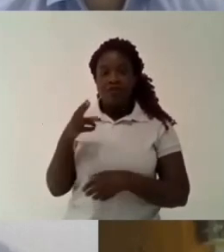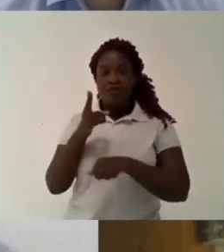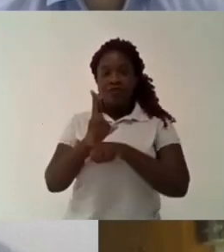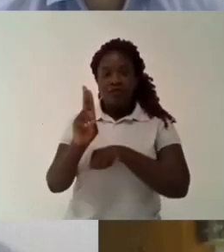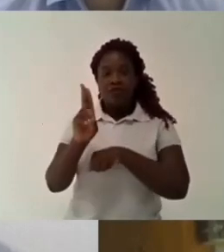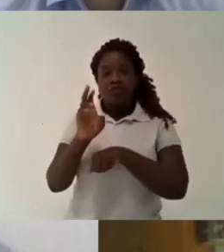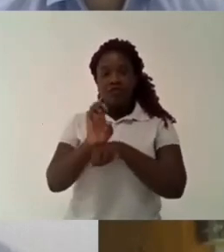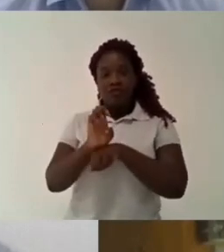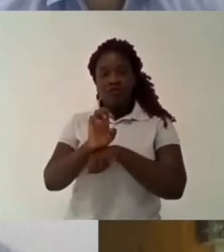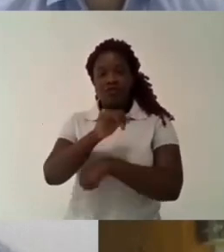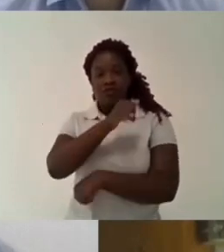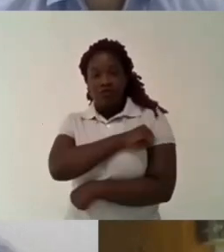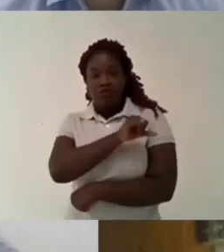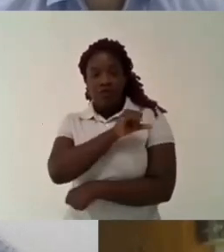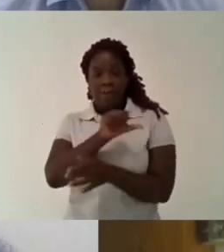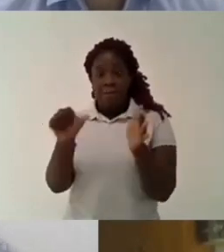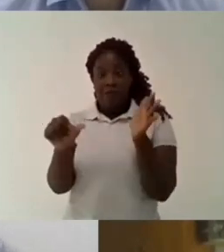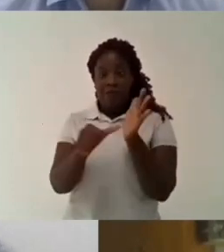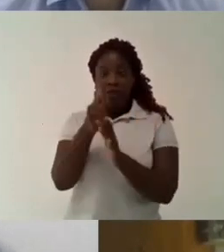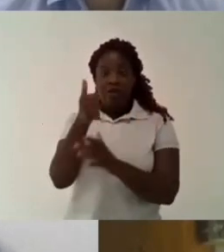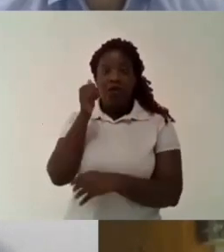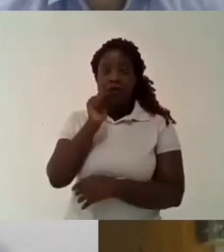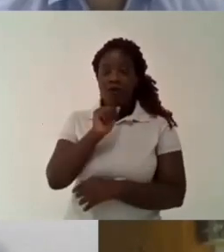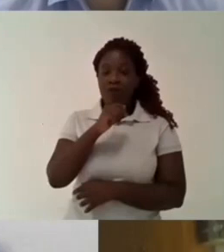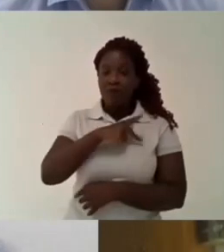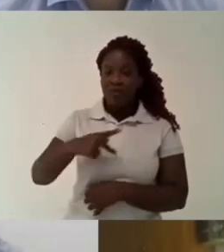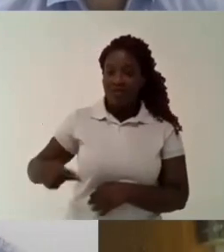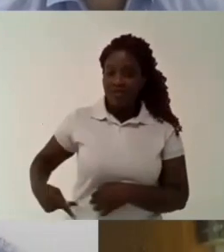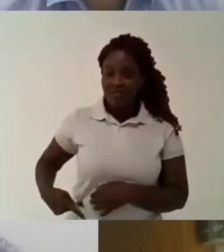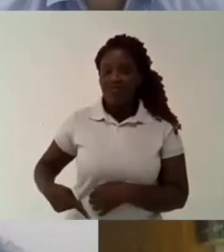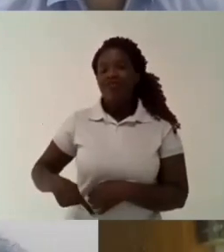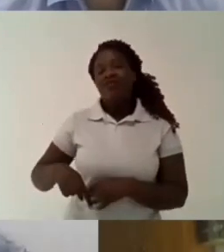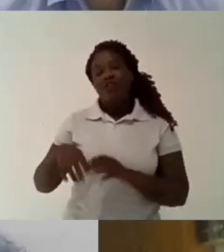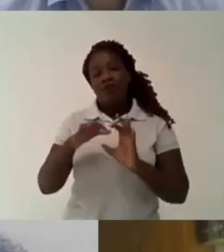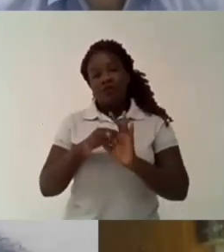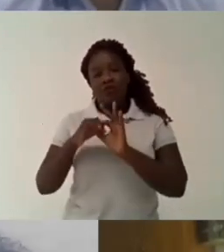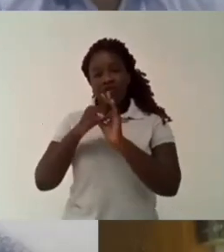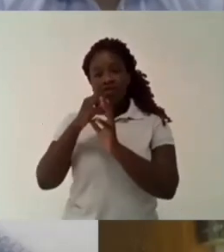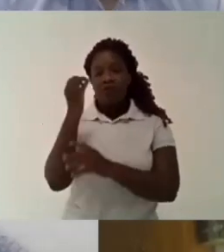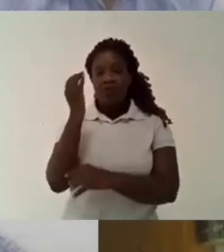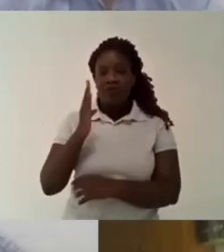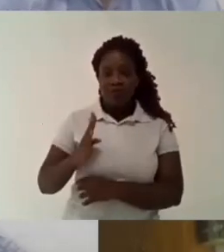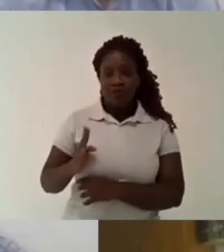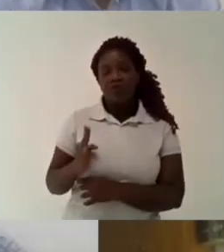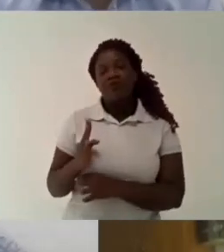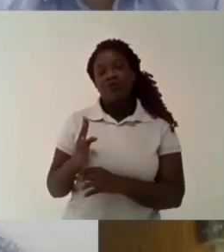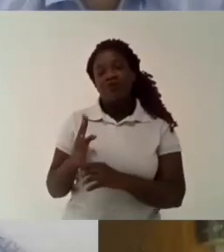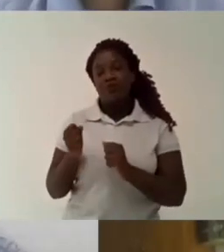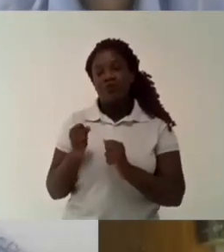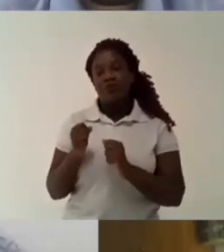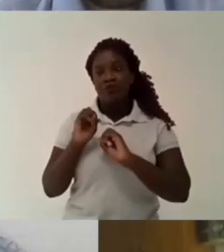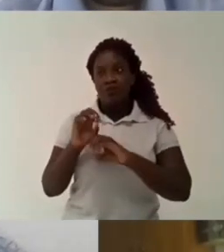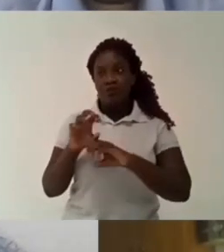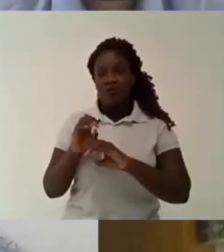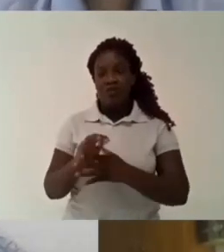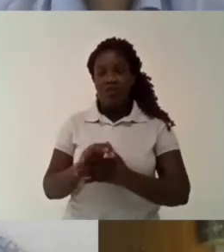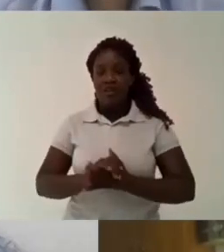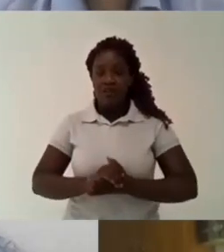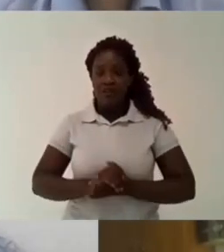it to give us more clarity so now i will talk with professor